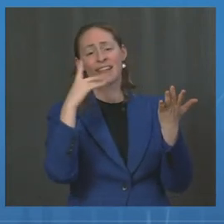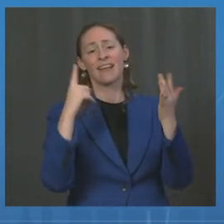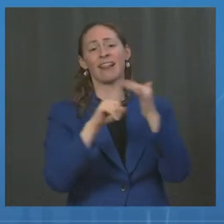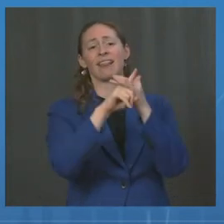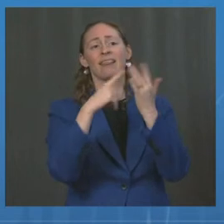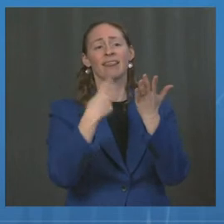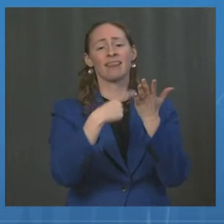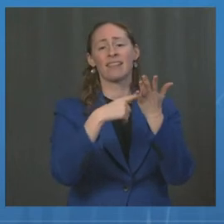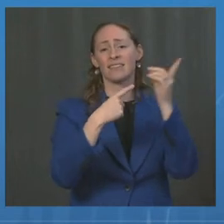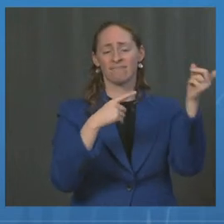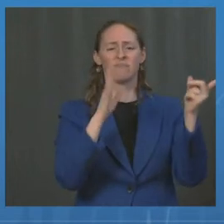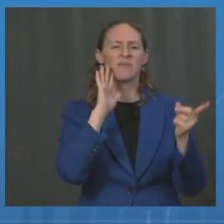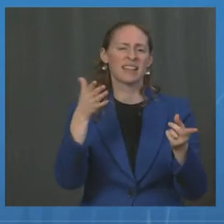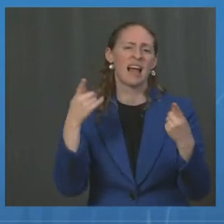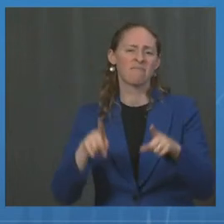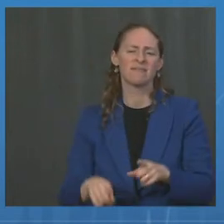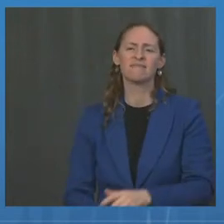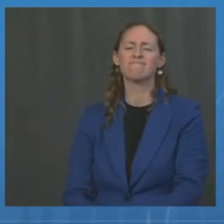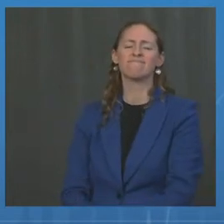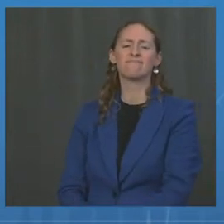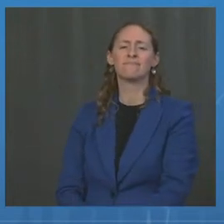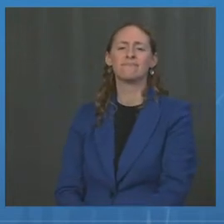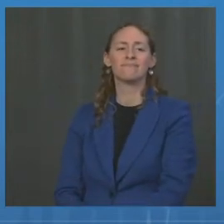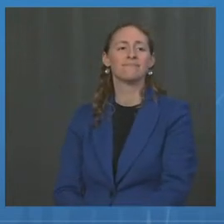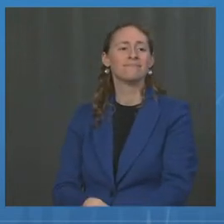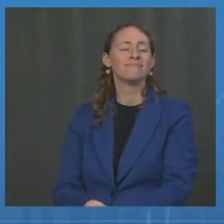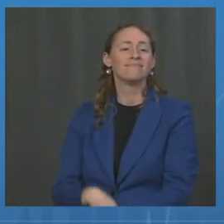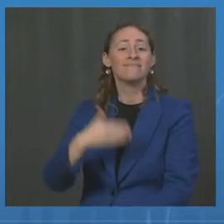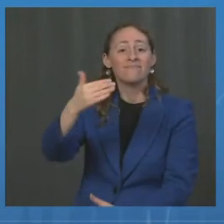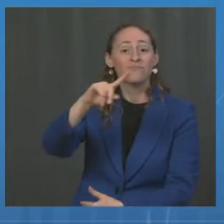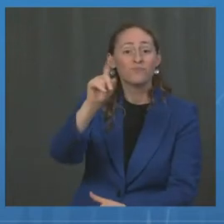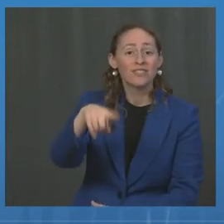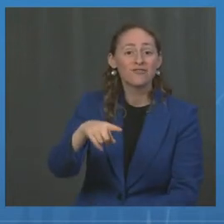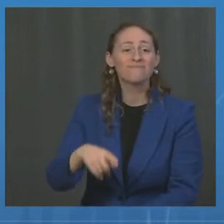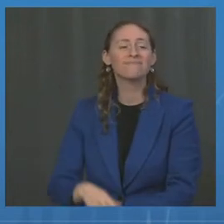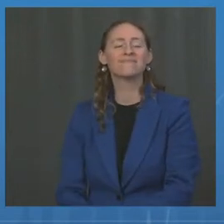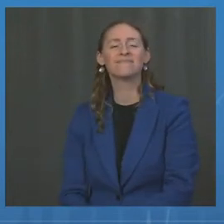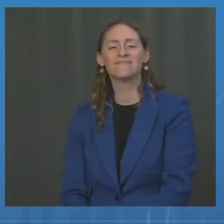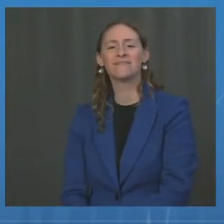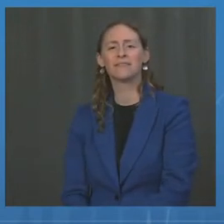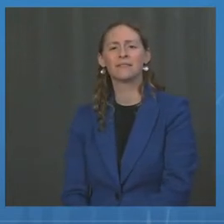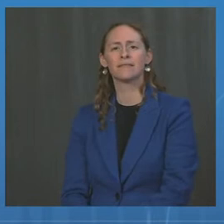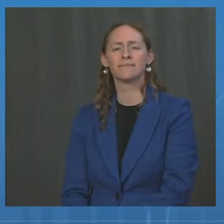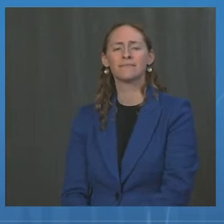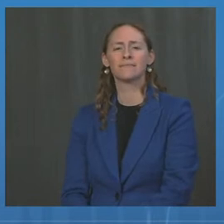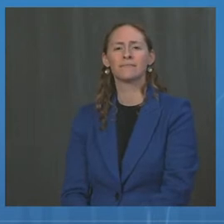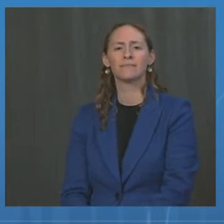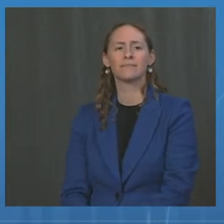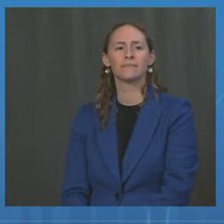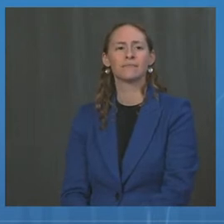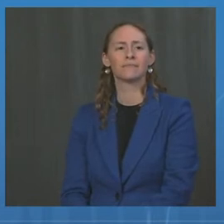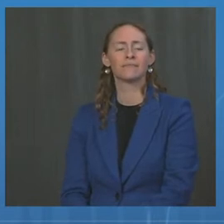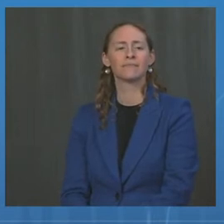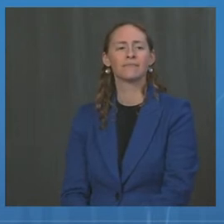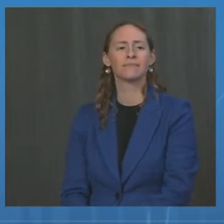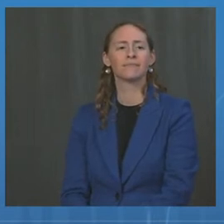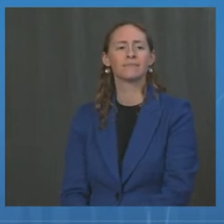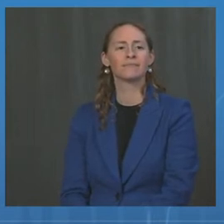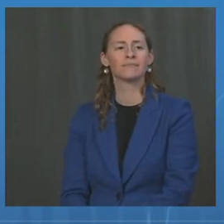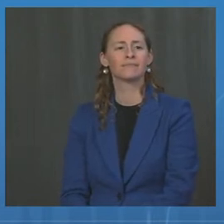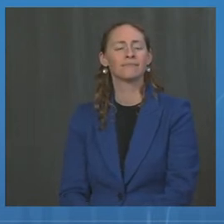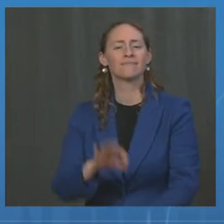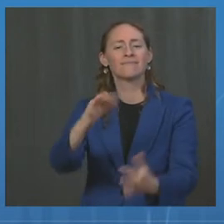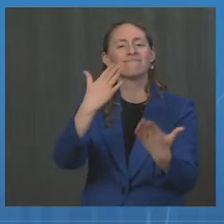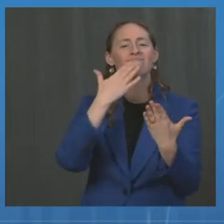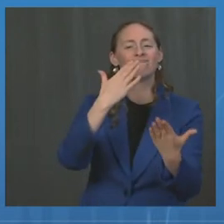Next question, please. We'll go to Cheryl Stolberg at the New York Times. Hi, thanks for taking my call. I have two